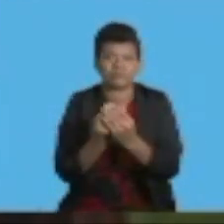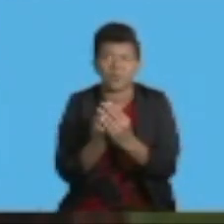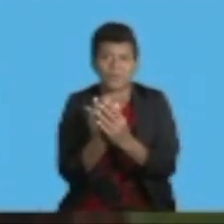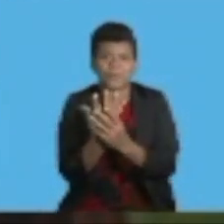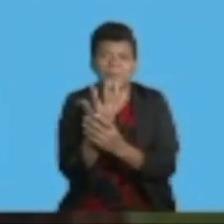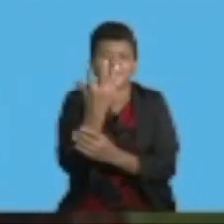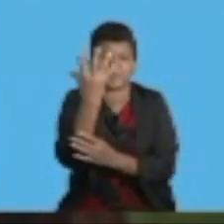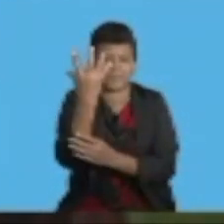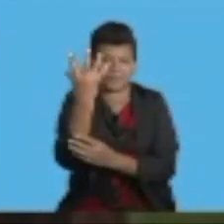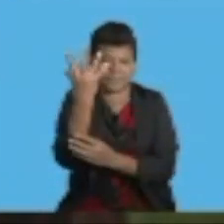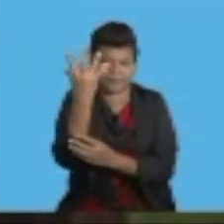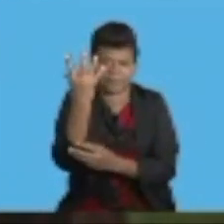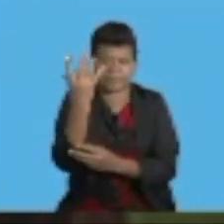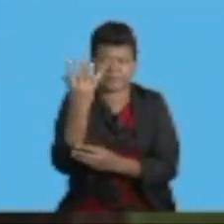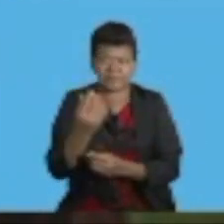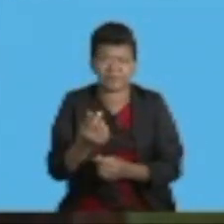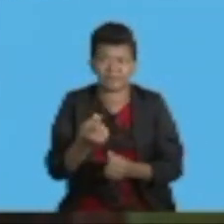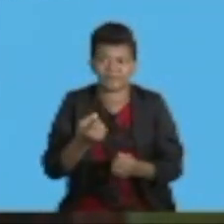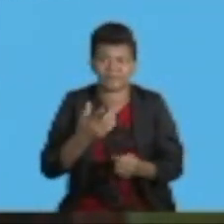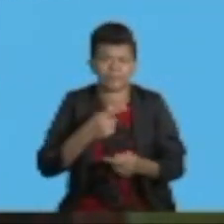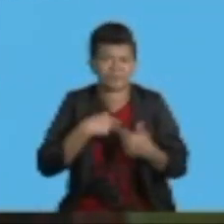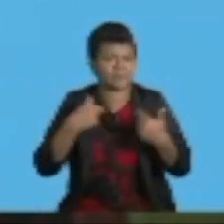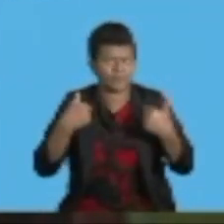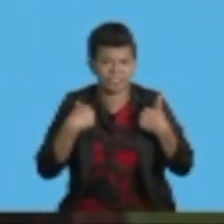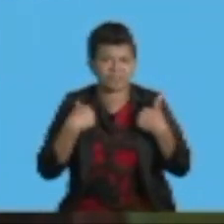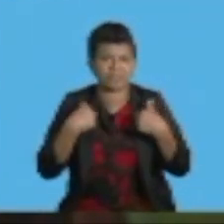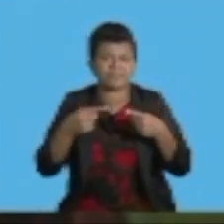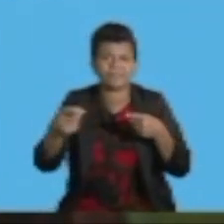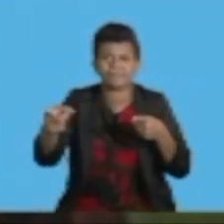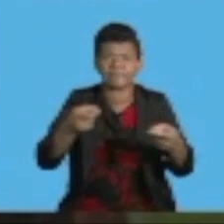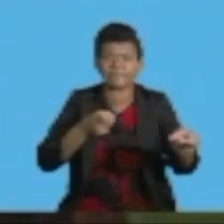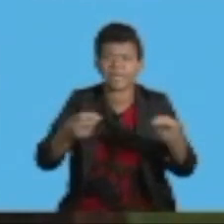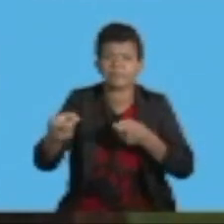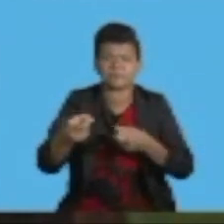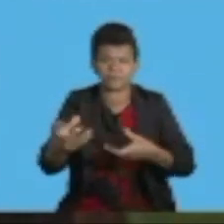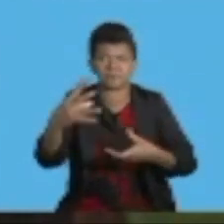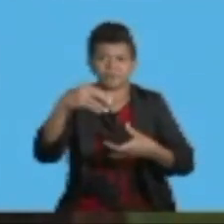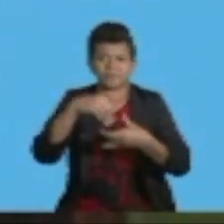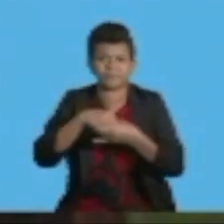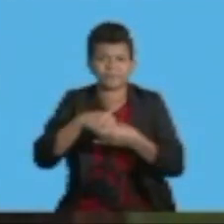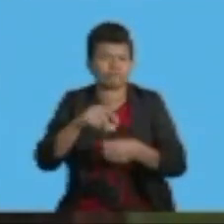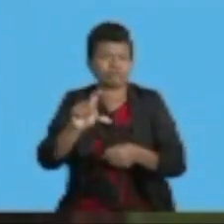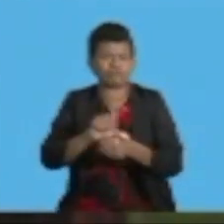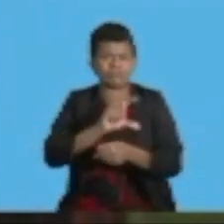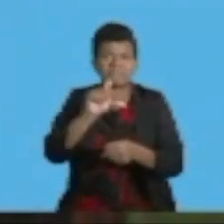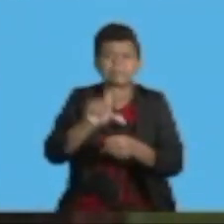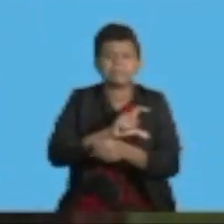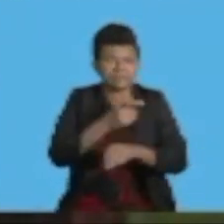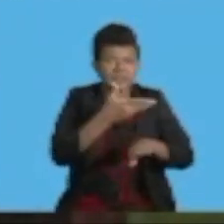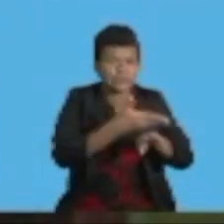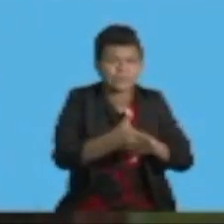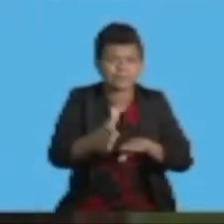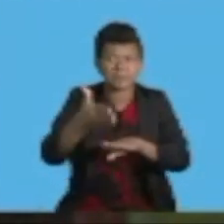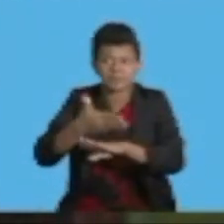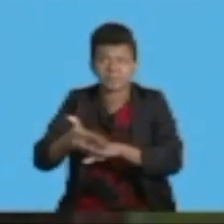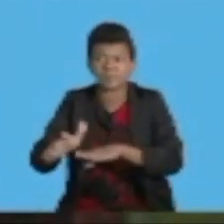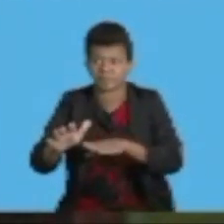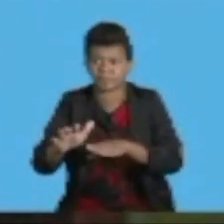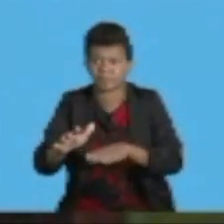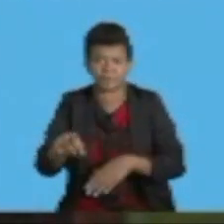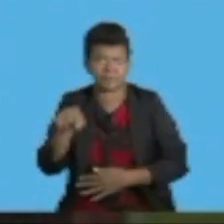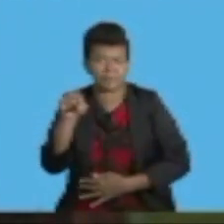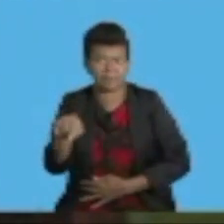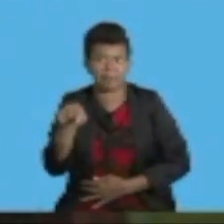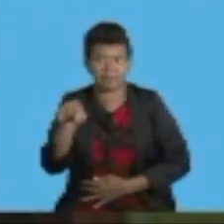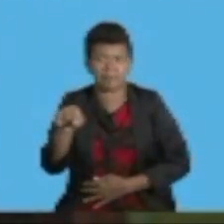Now in order to attract investment that will create new industries and boost exports, this is an opportune